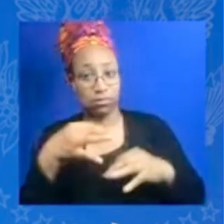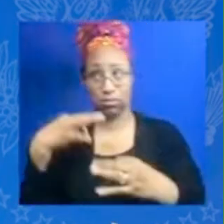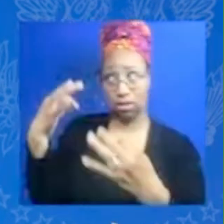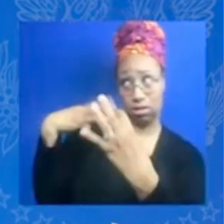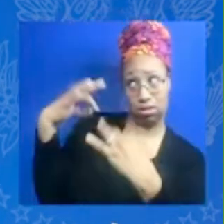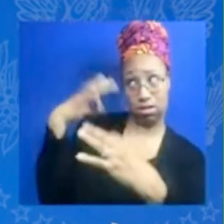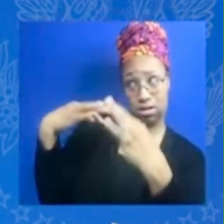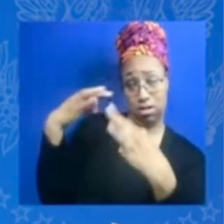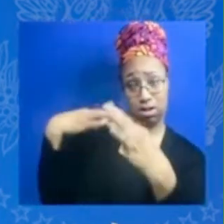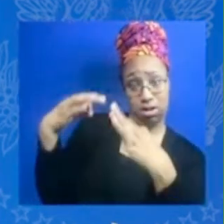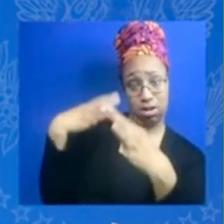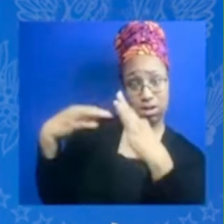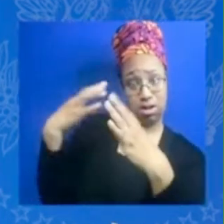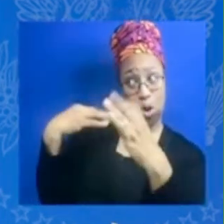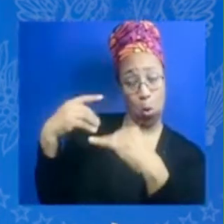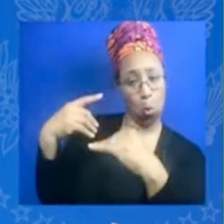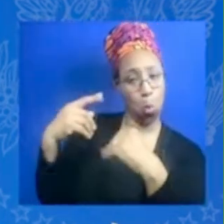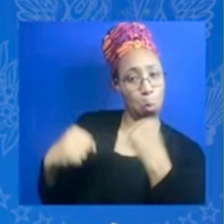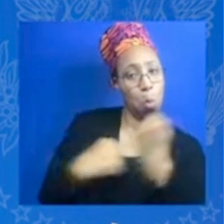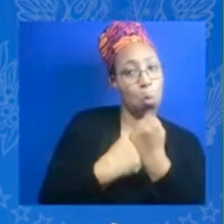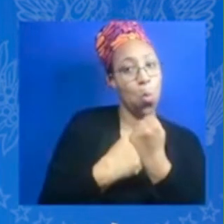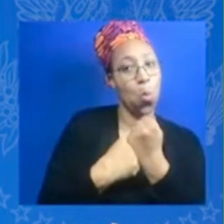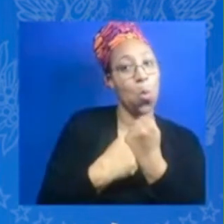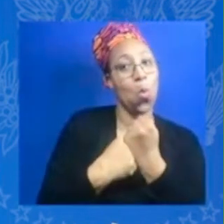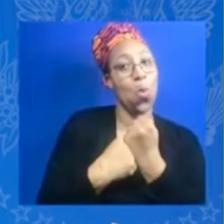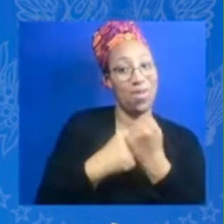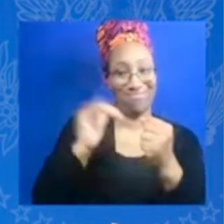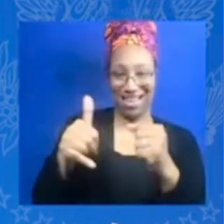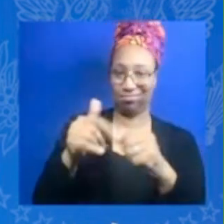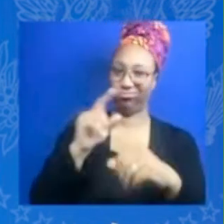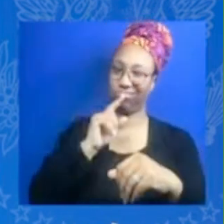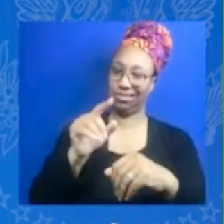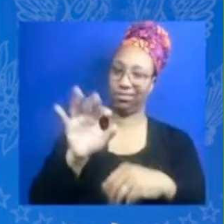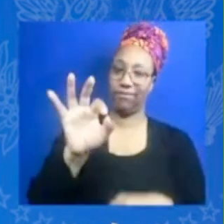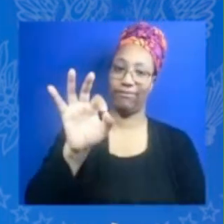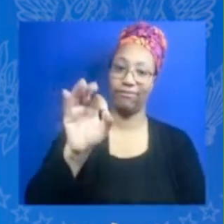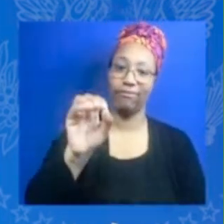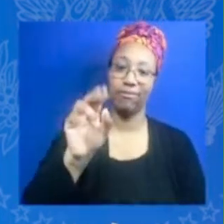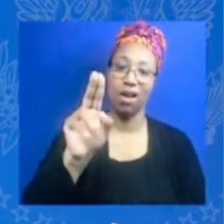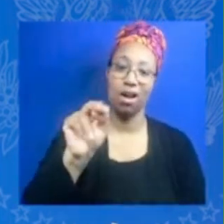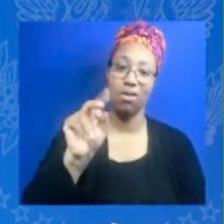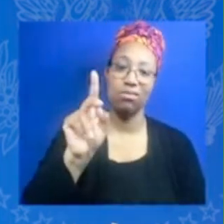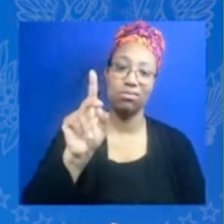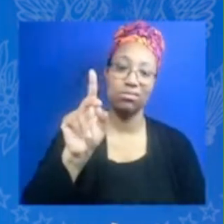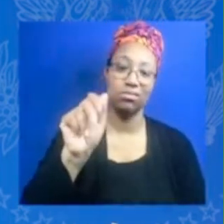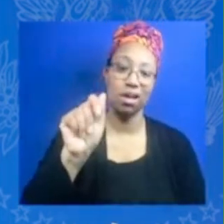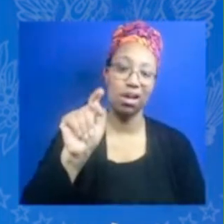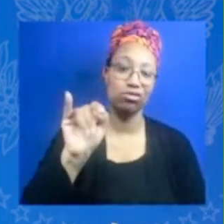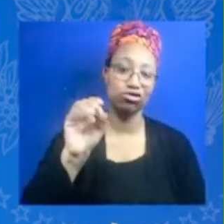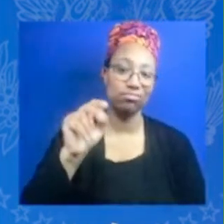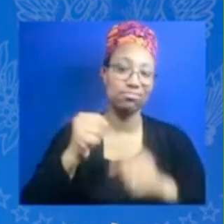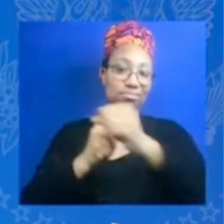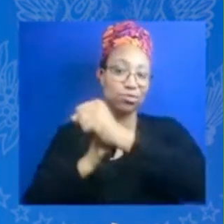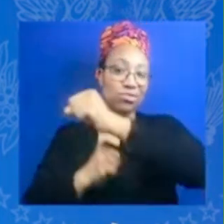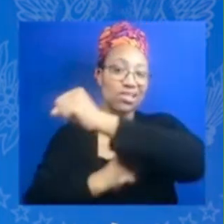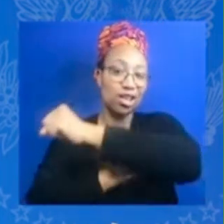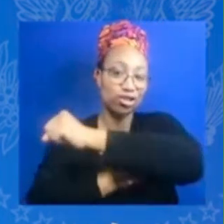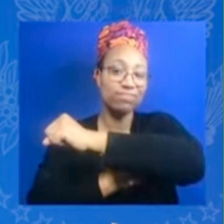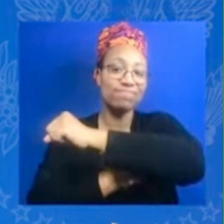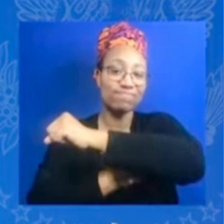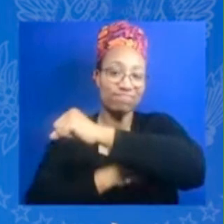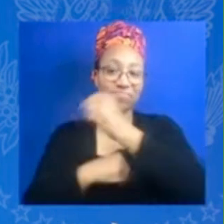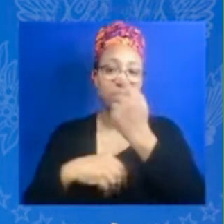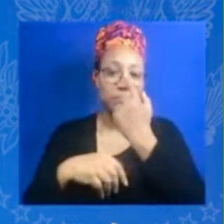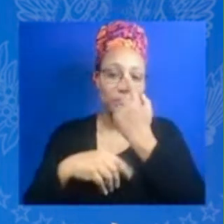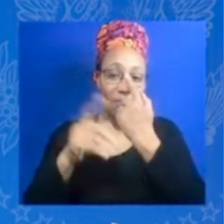and that they believed in me my father is um he's a pastor in the city